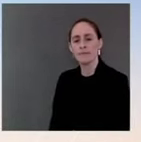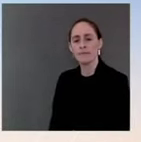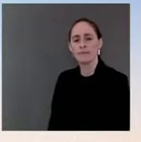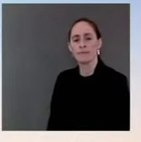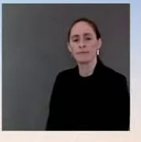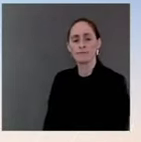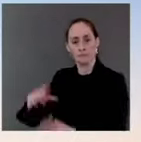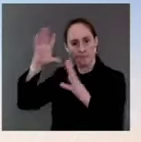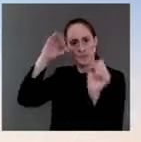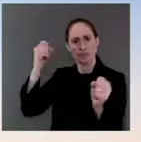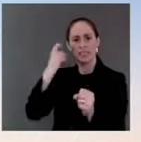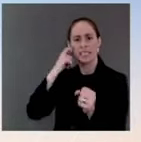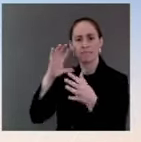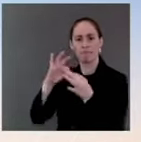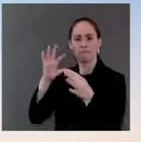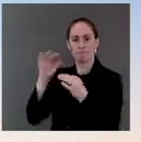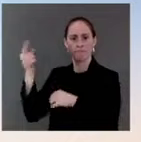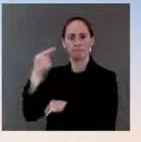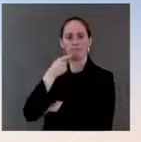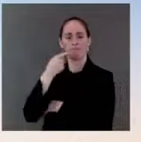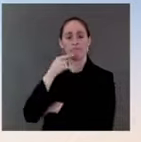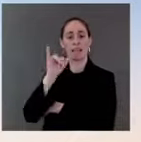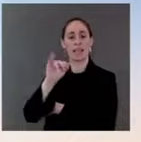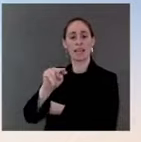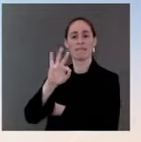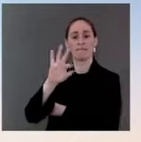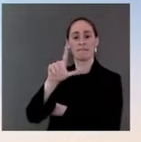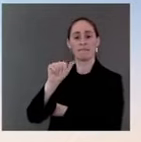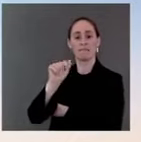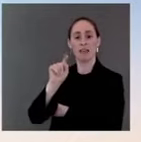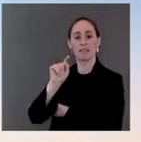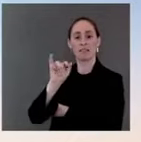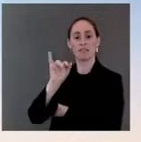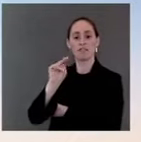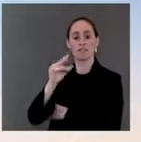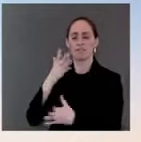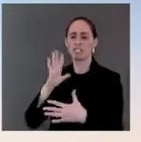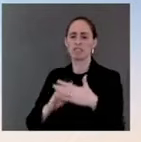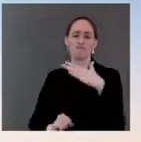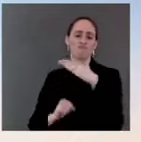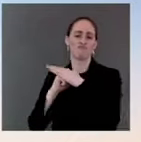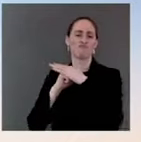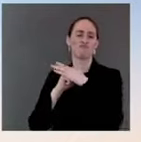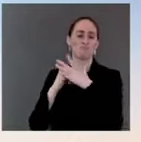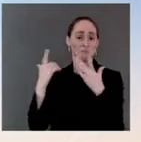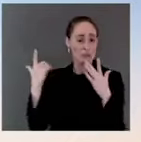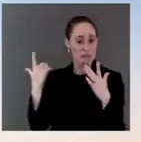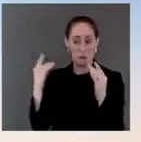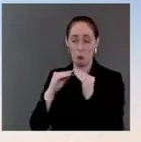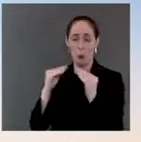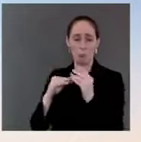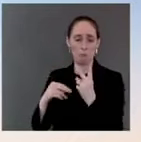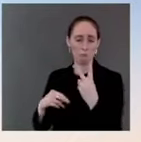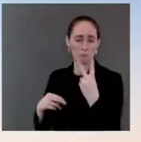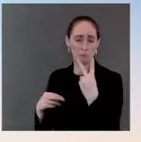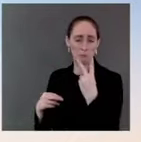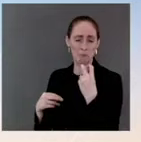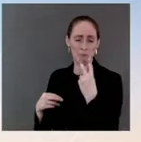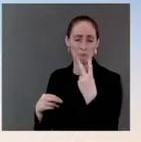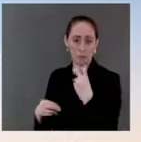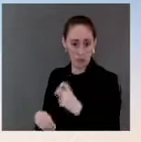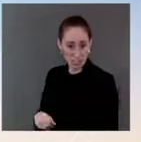where is he kind of basing it? What's he basing it? Ms. Well, I think if the President were standing here, I know he's always invited, which may be the next thing someone says,